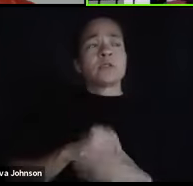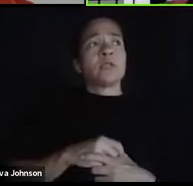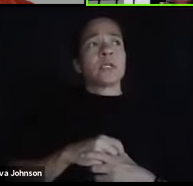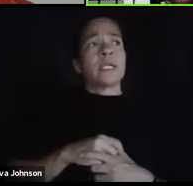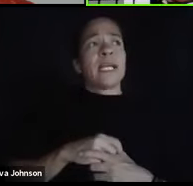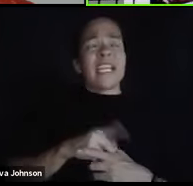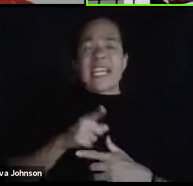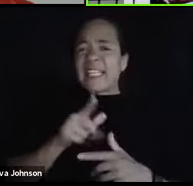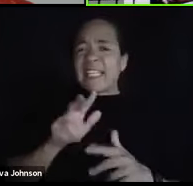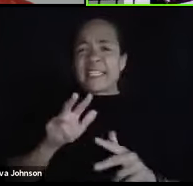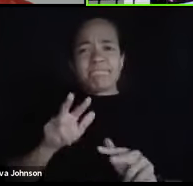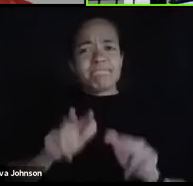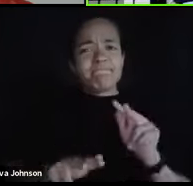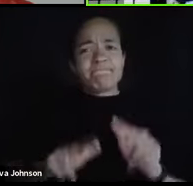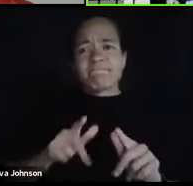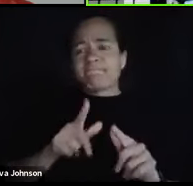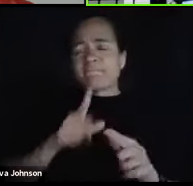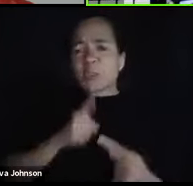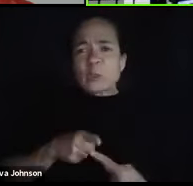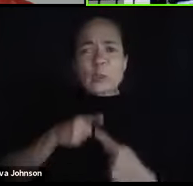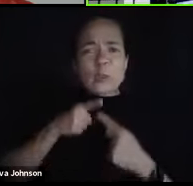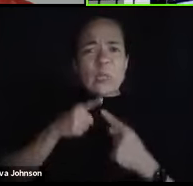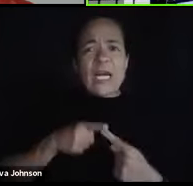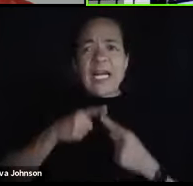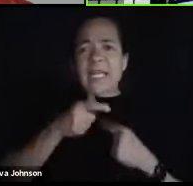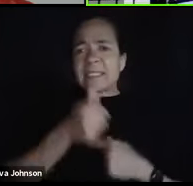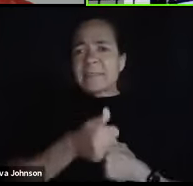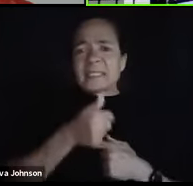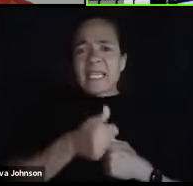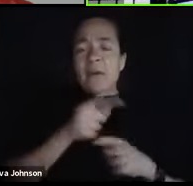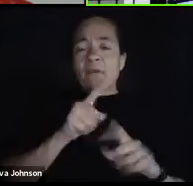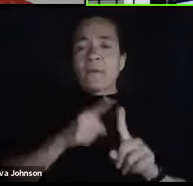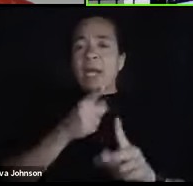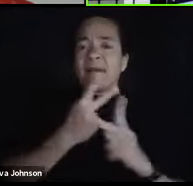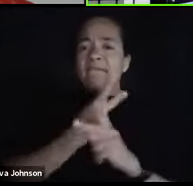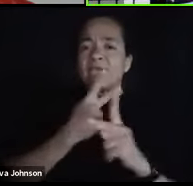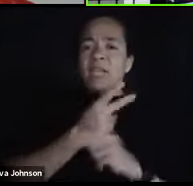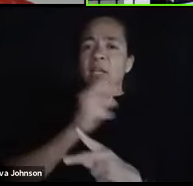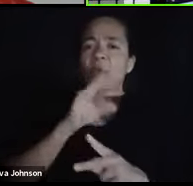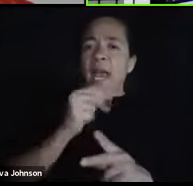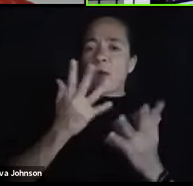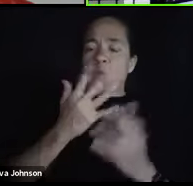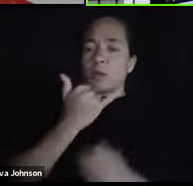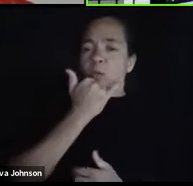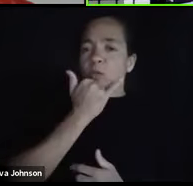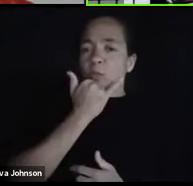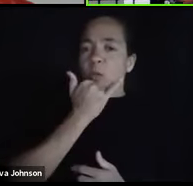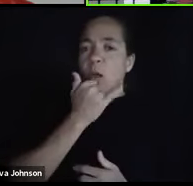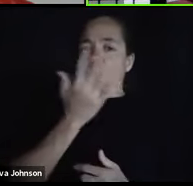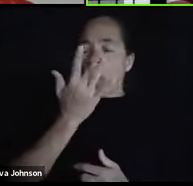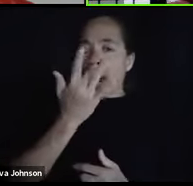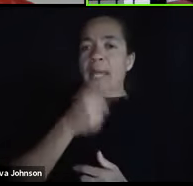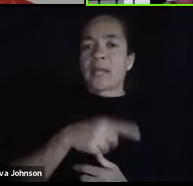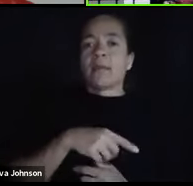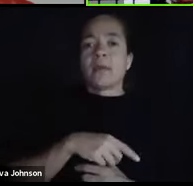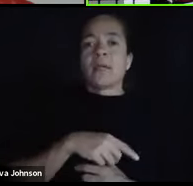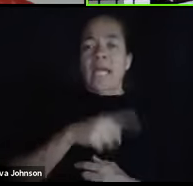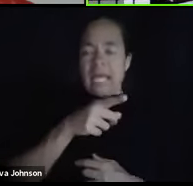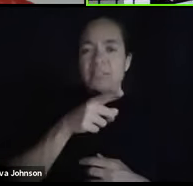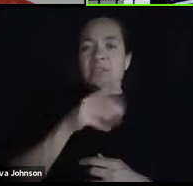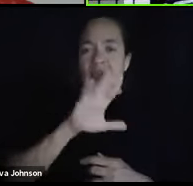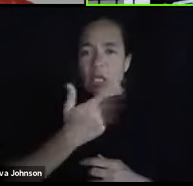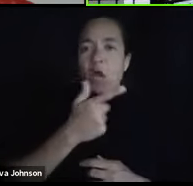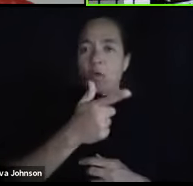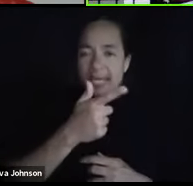that well, but he figured out what he was doing wrong and he plugged those holes, as it